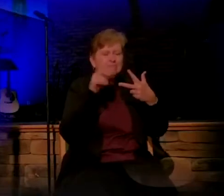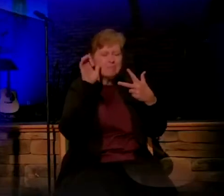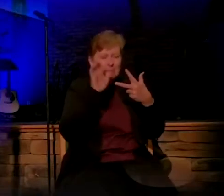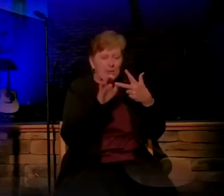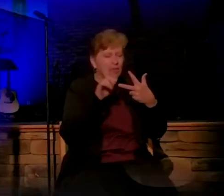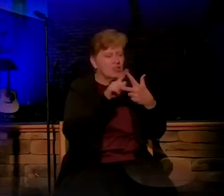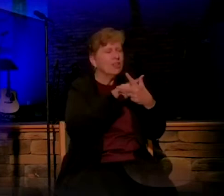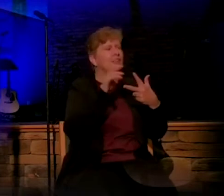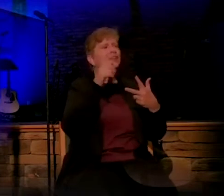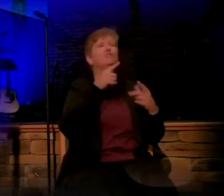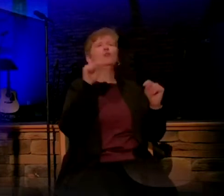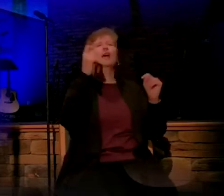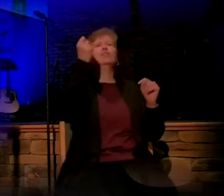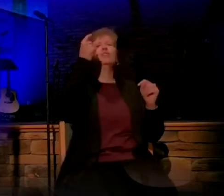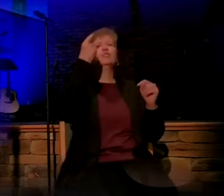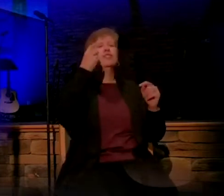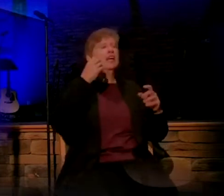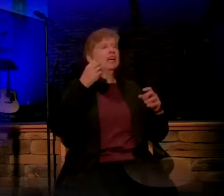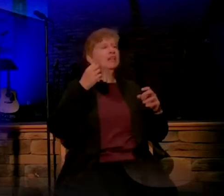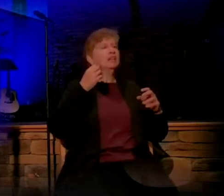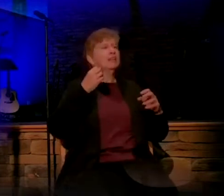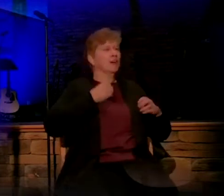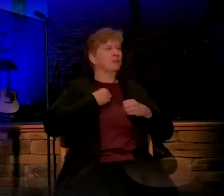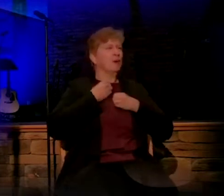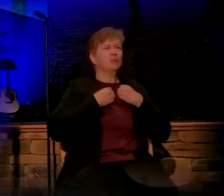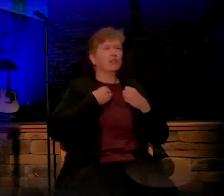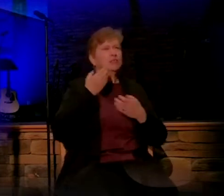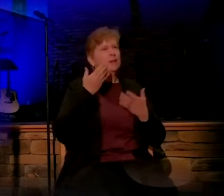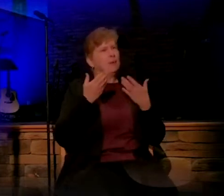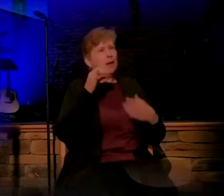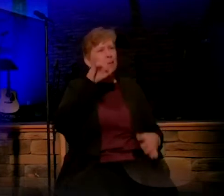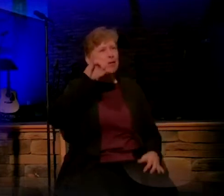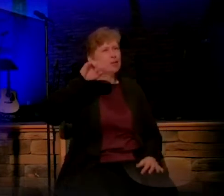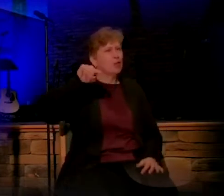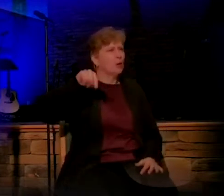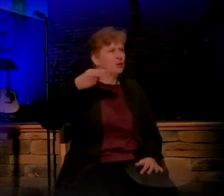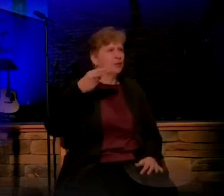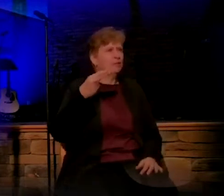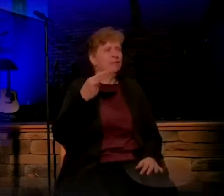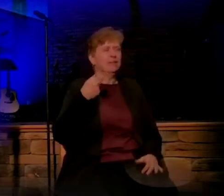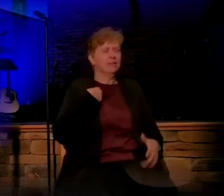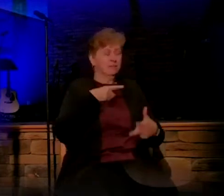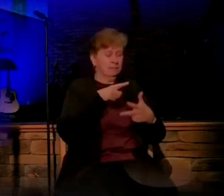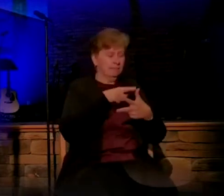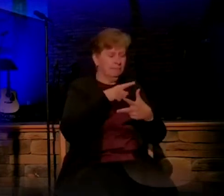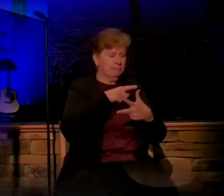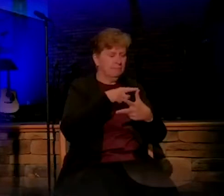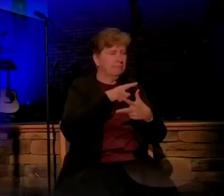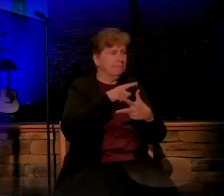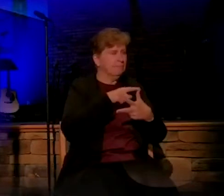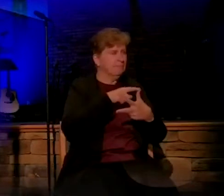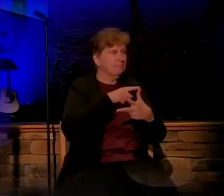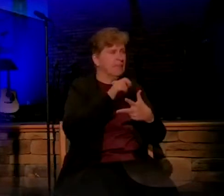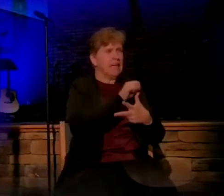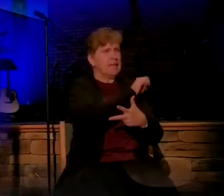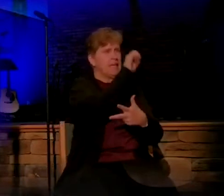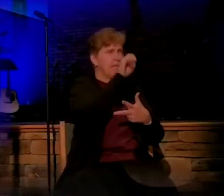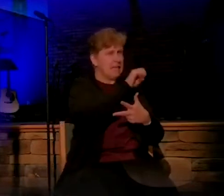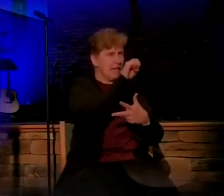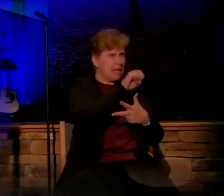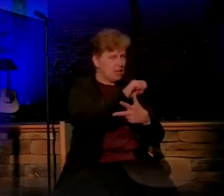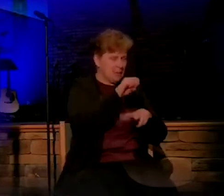emotions that Joseph may have experienced. So again, step number one is the engagement.